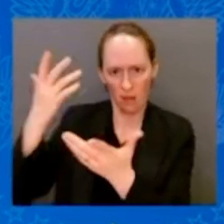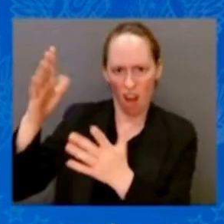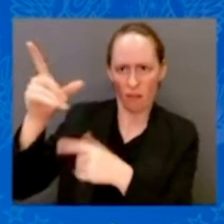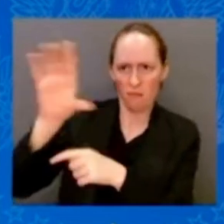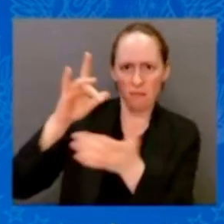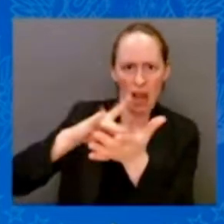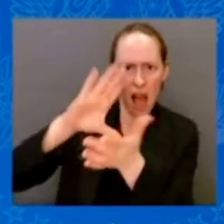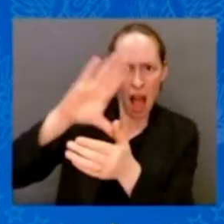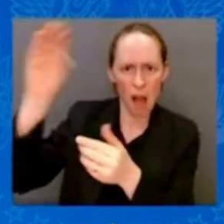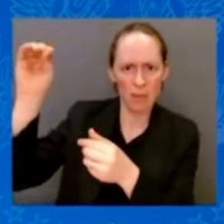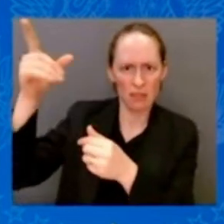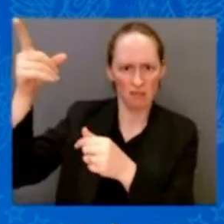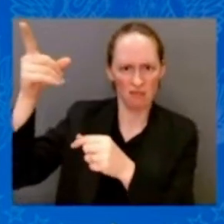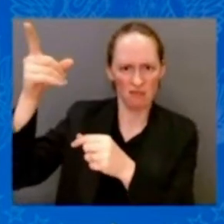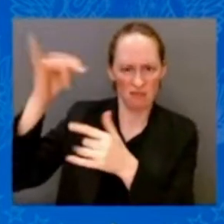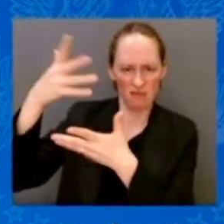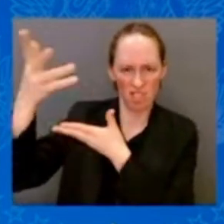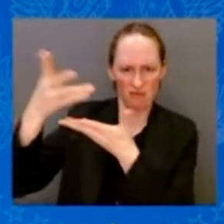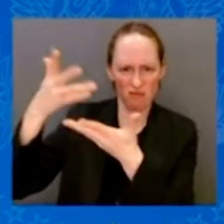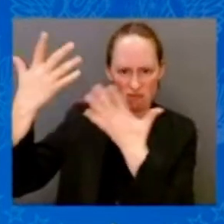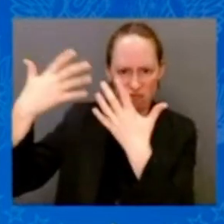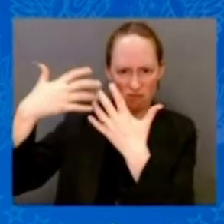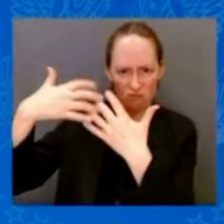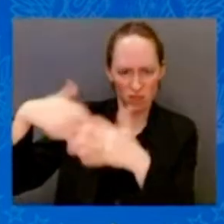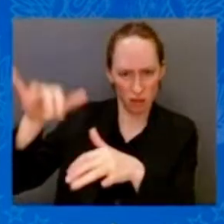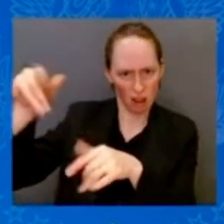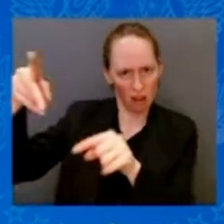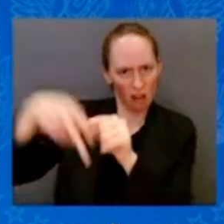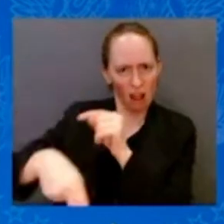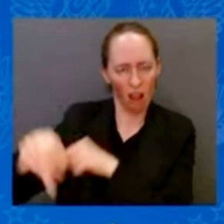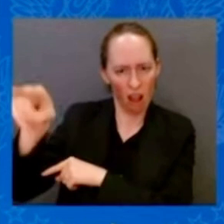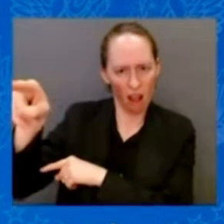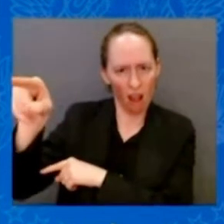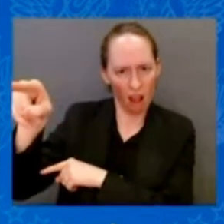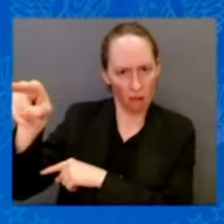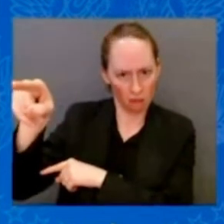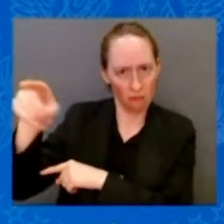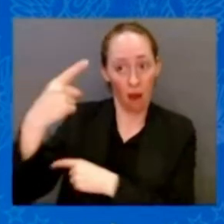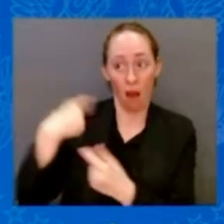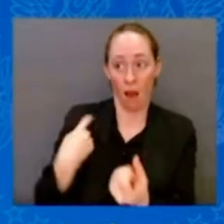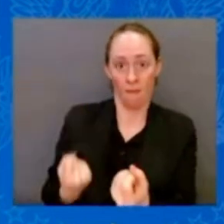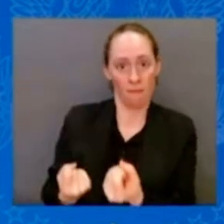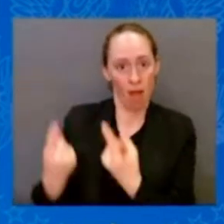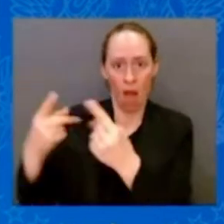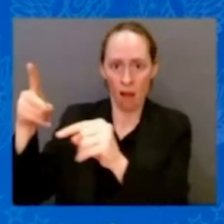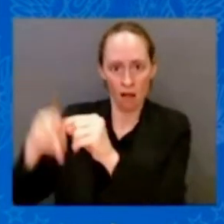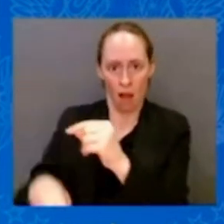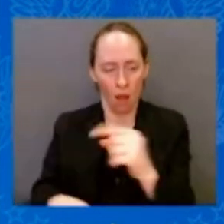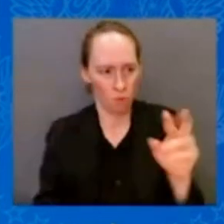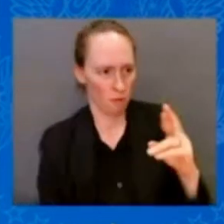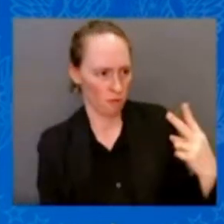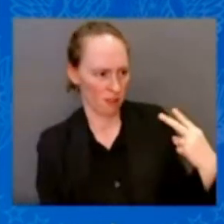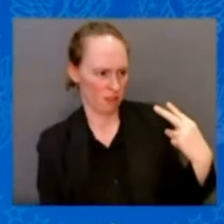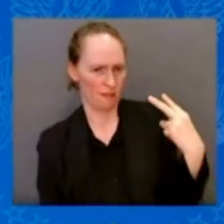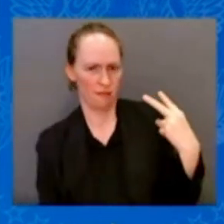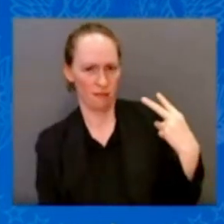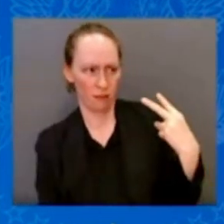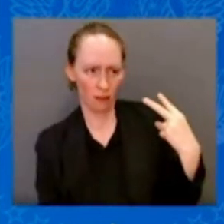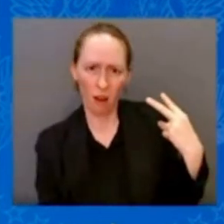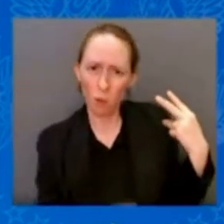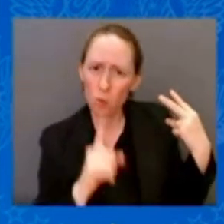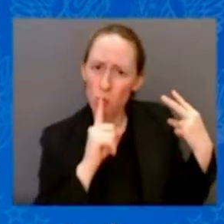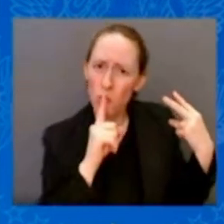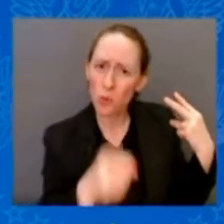cost. Republicans and — Republican senators and congressmen — and a lot of good ones